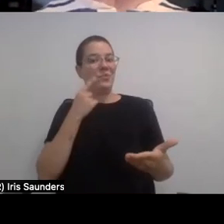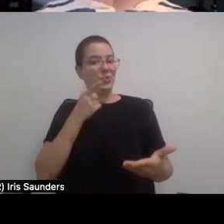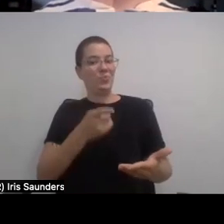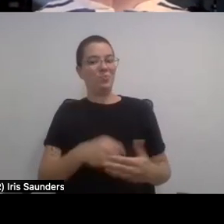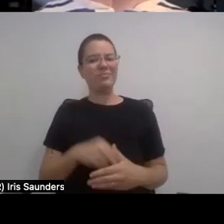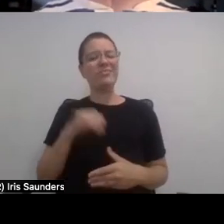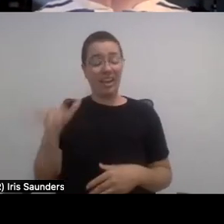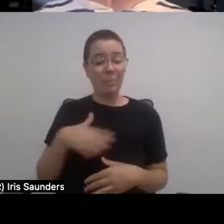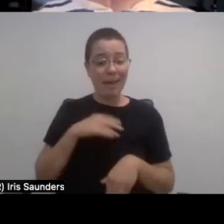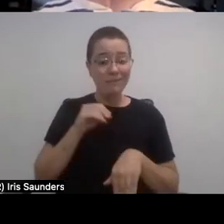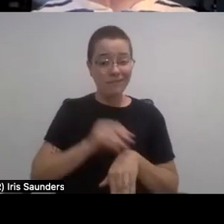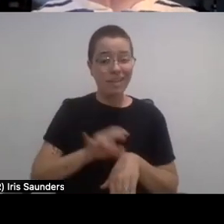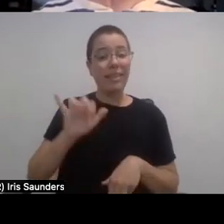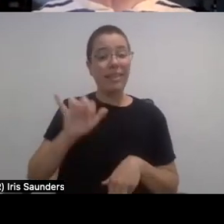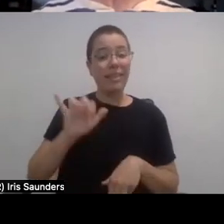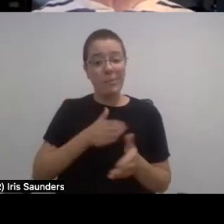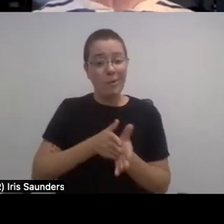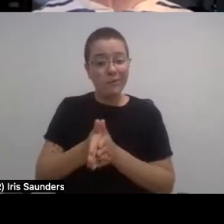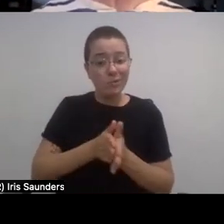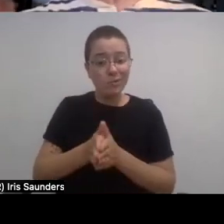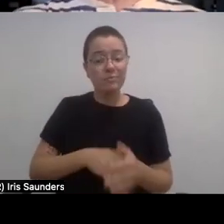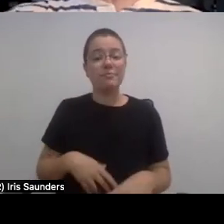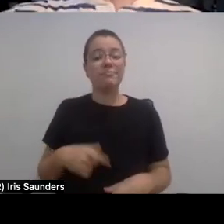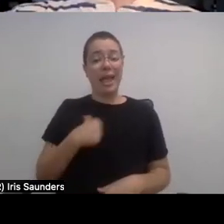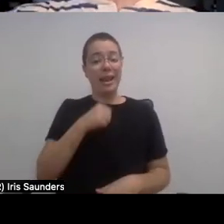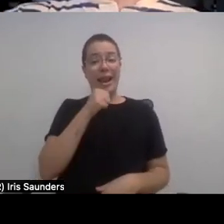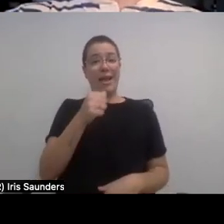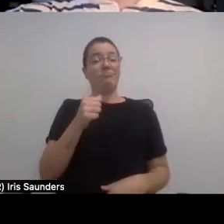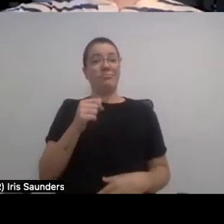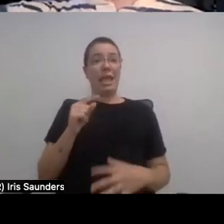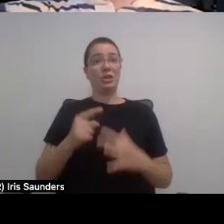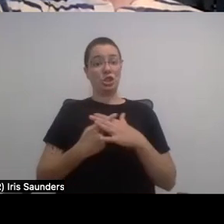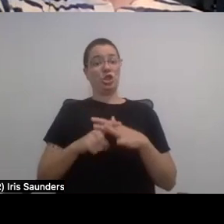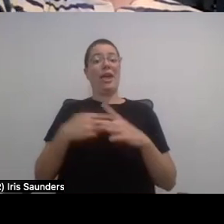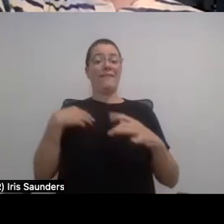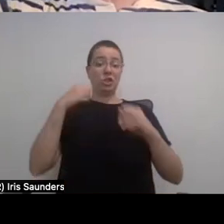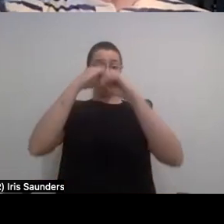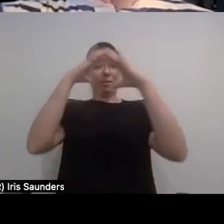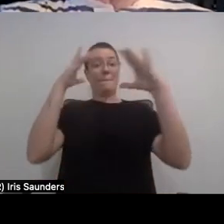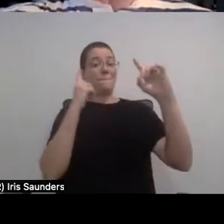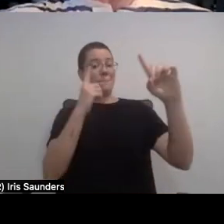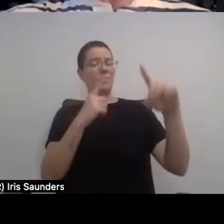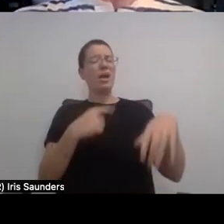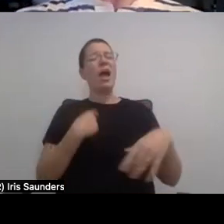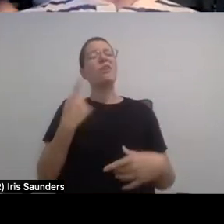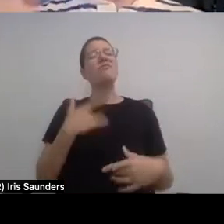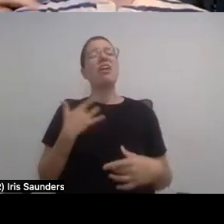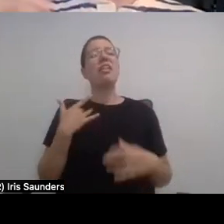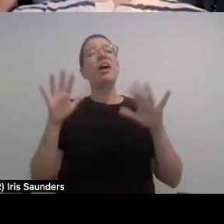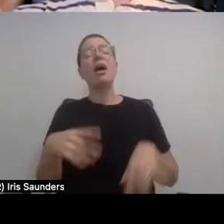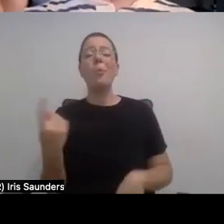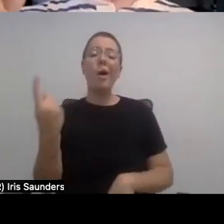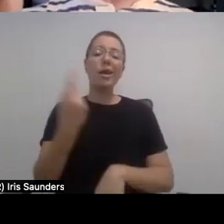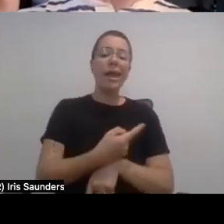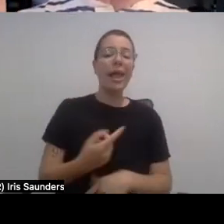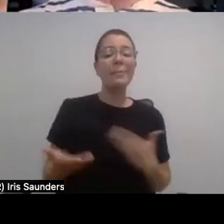keeps me going is, because I didn't really have a dream. I was like, yeah, it'd be, it was always like someday it'd be nice too. But I know I